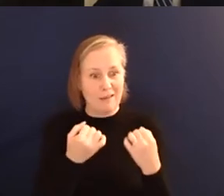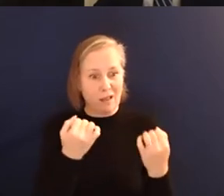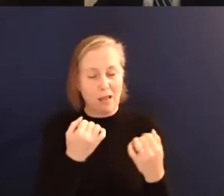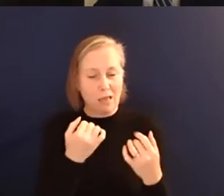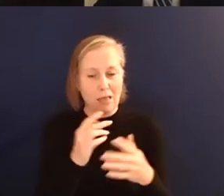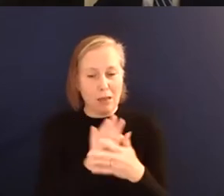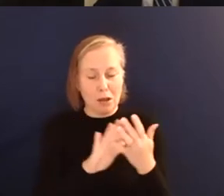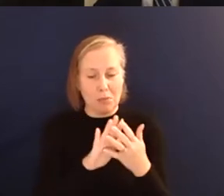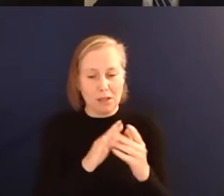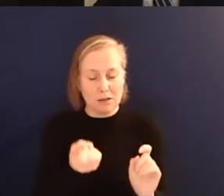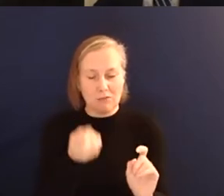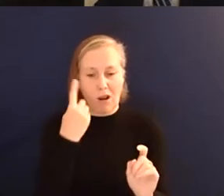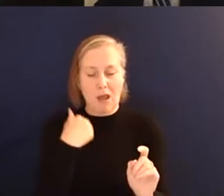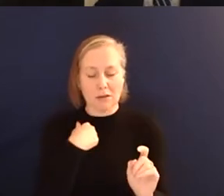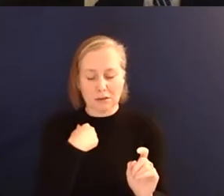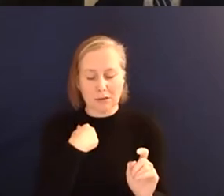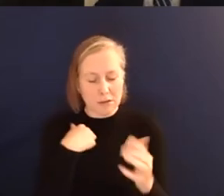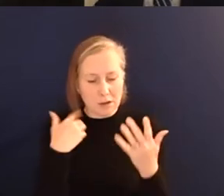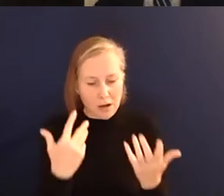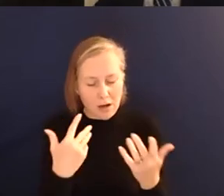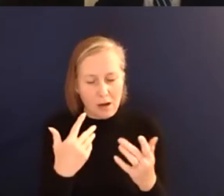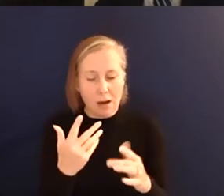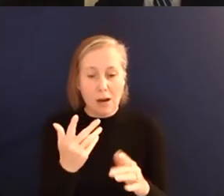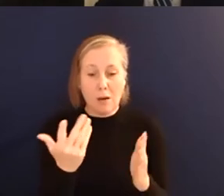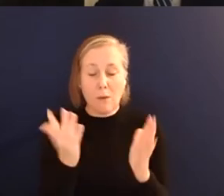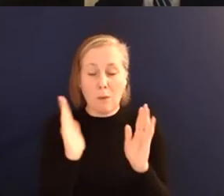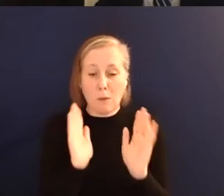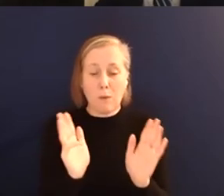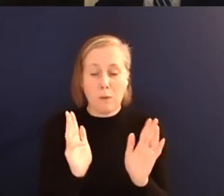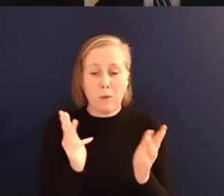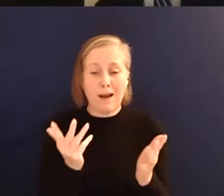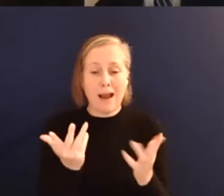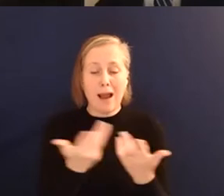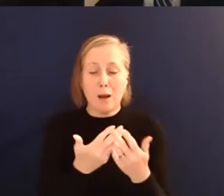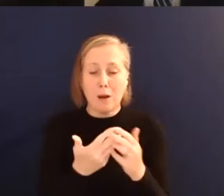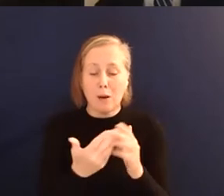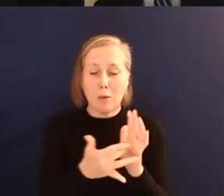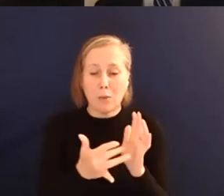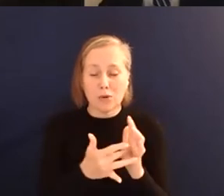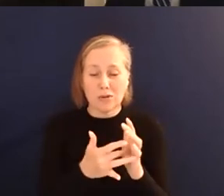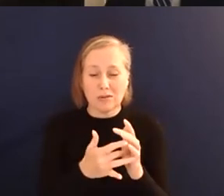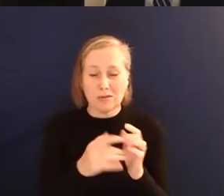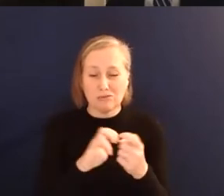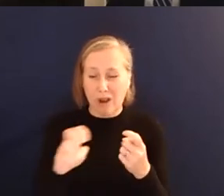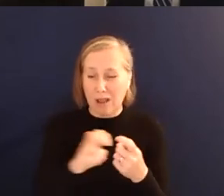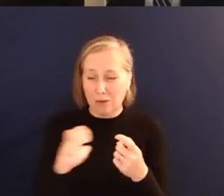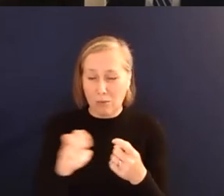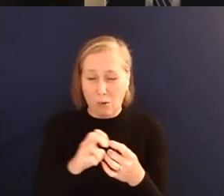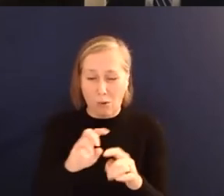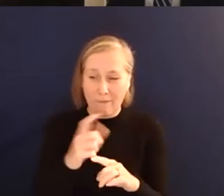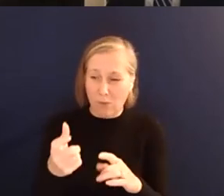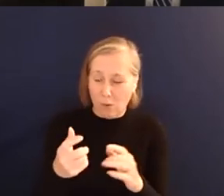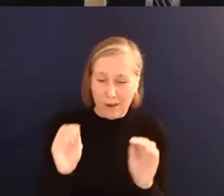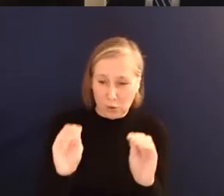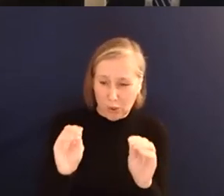brought home to me just how vital transportation is for pretty much everything for educational opportunities